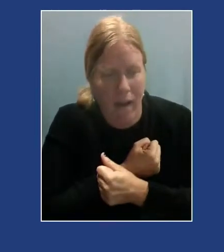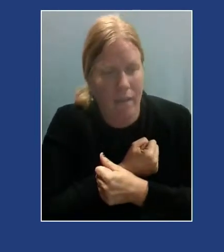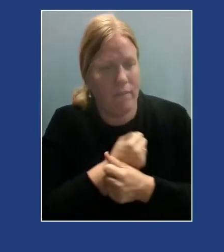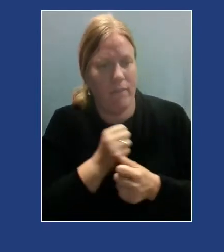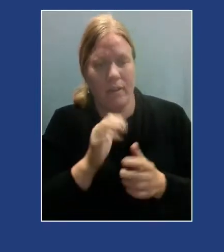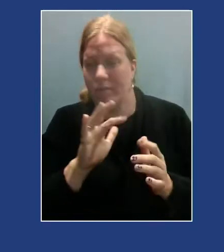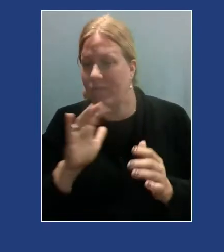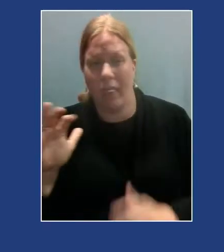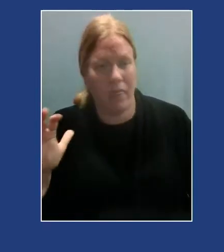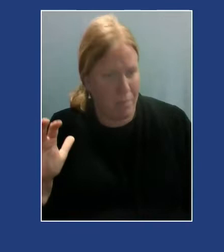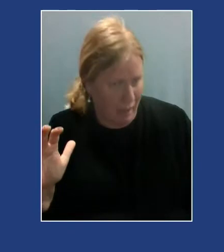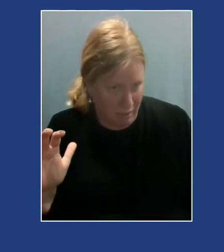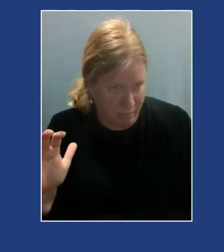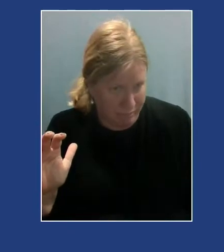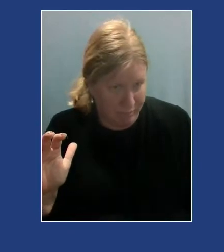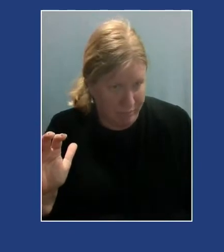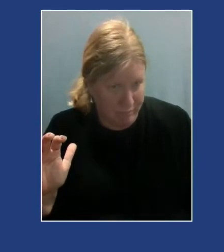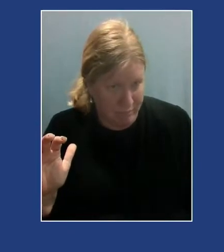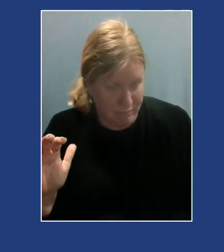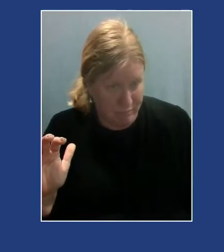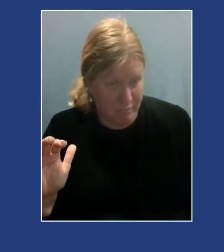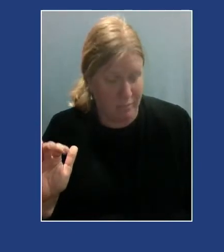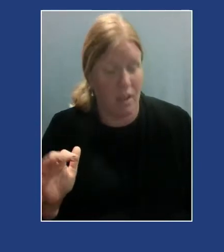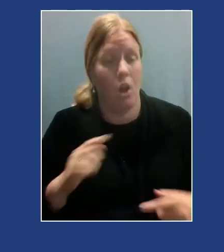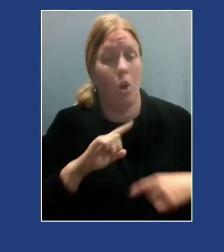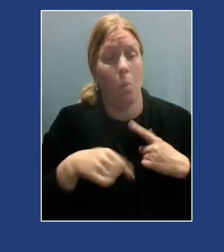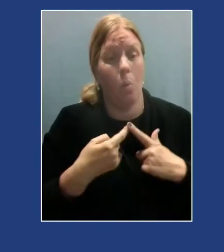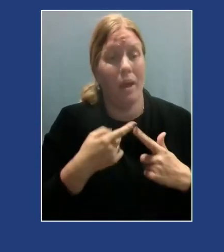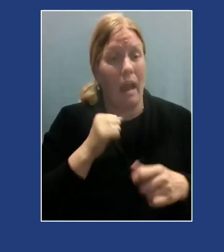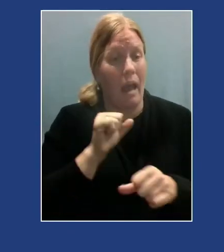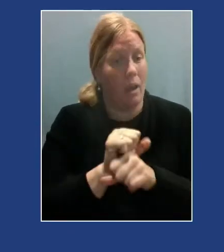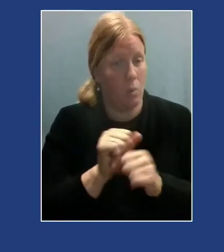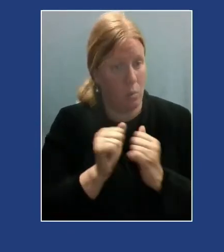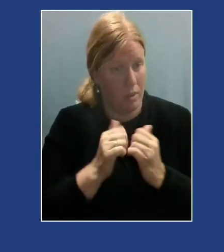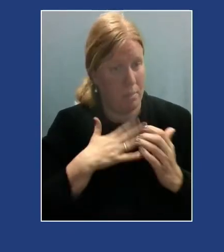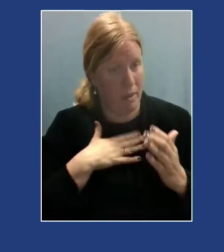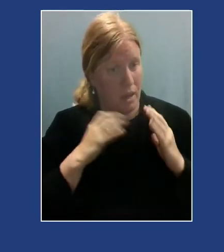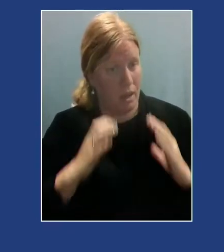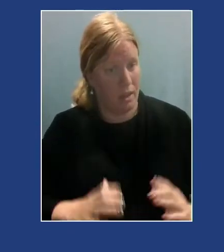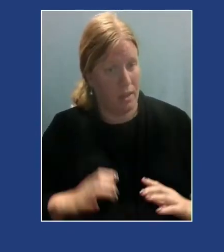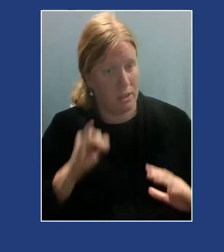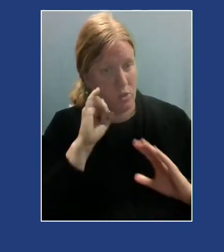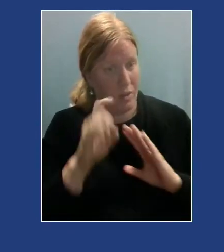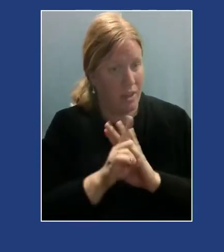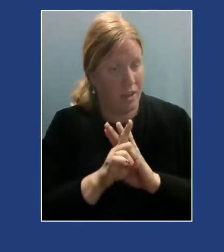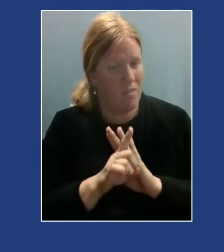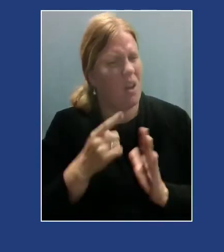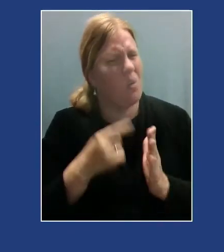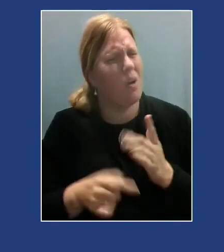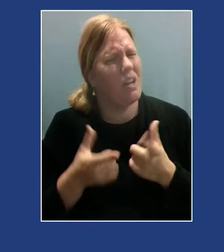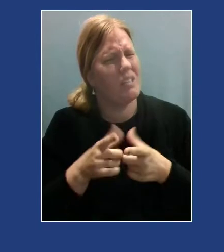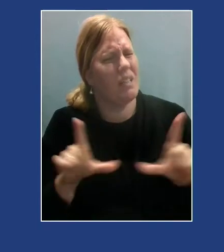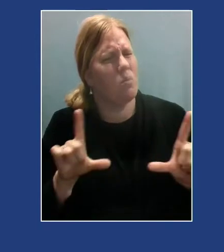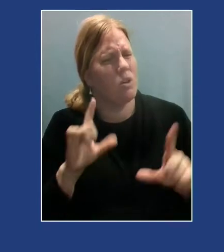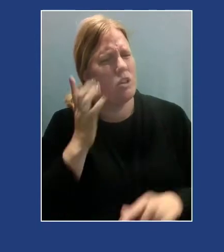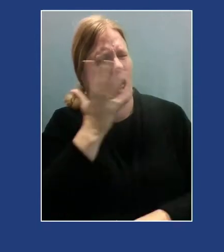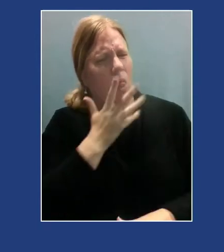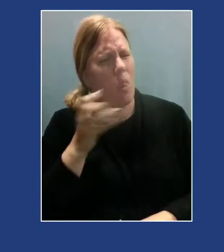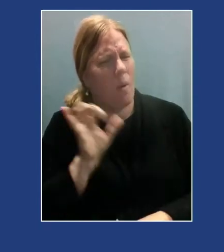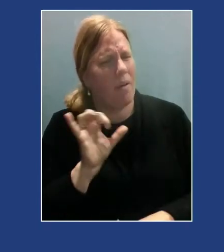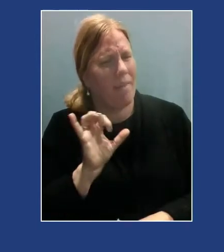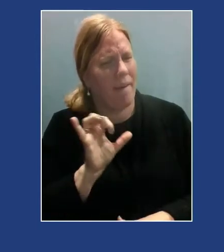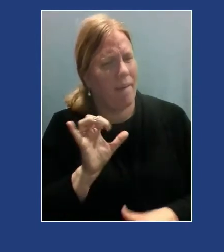blank. And so what I work with my clients to identify for themselves is what does liberation look like? What does